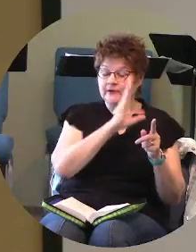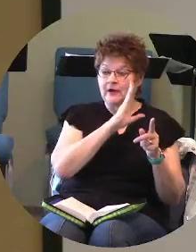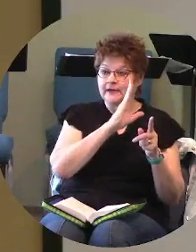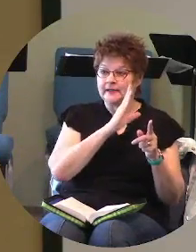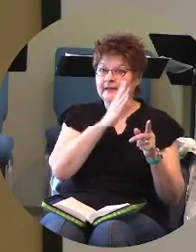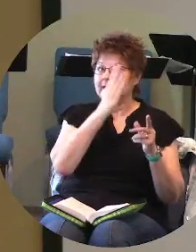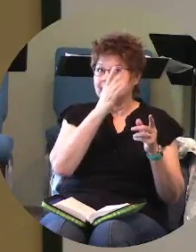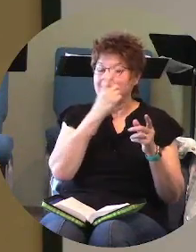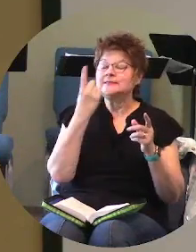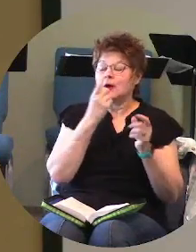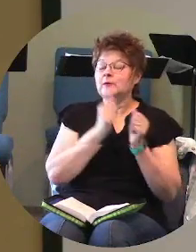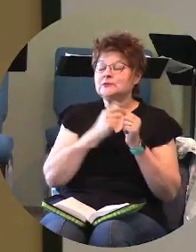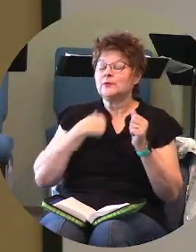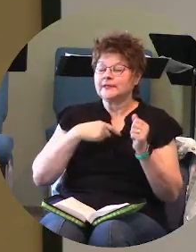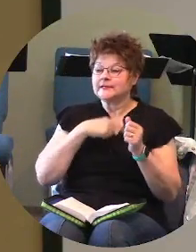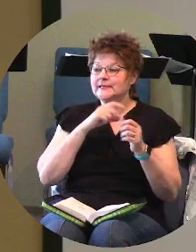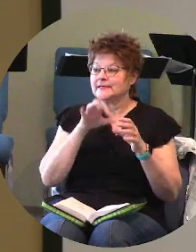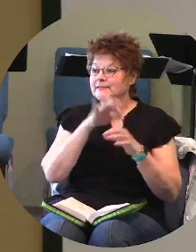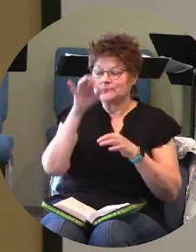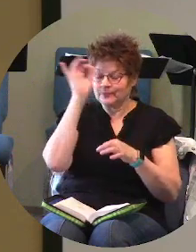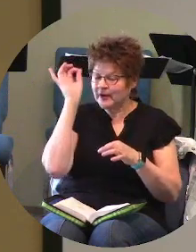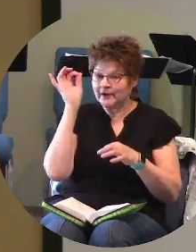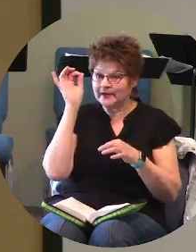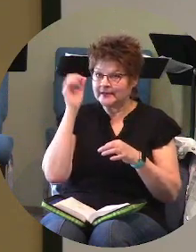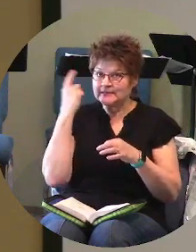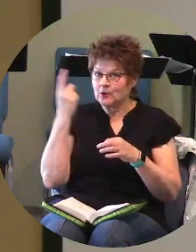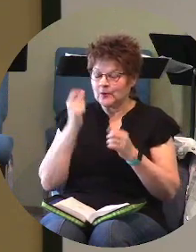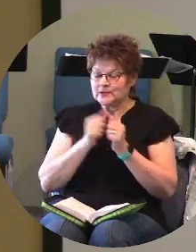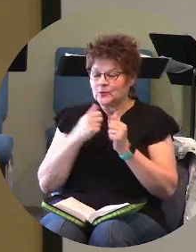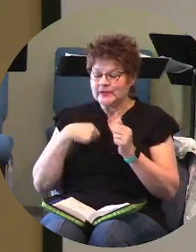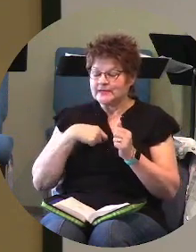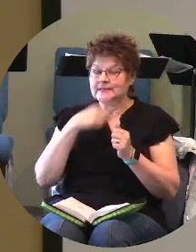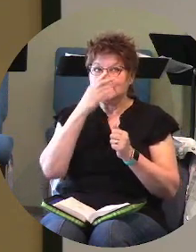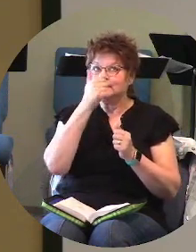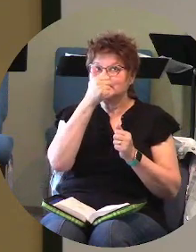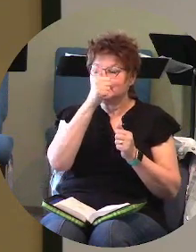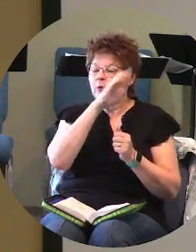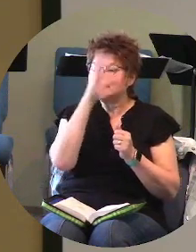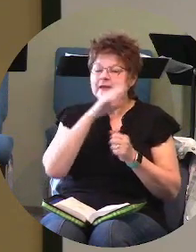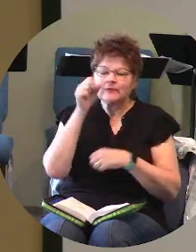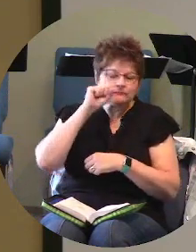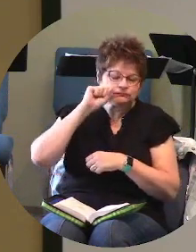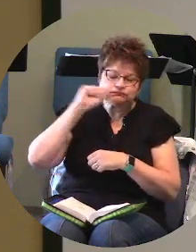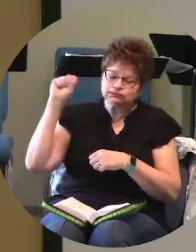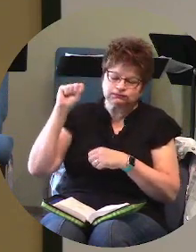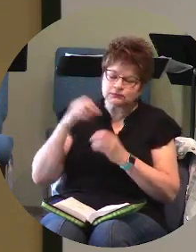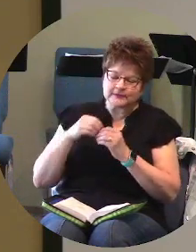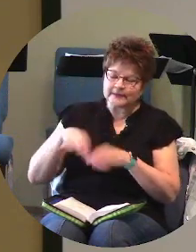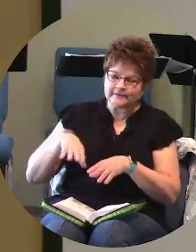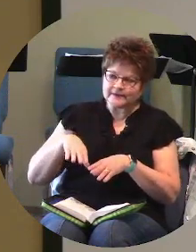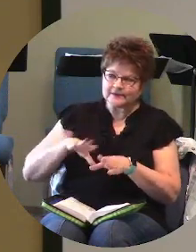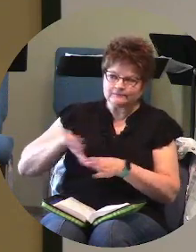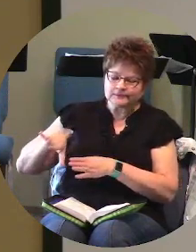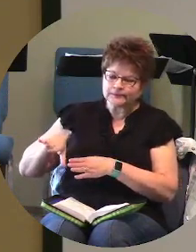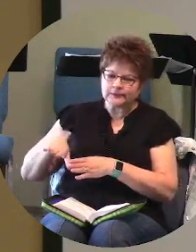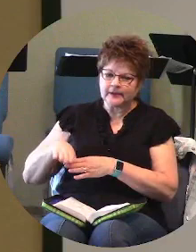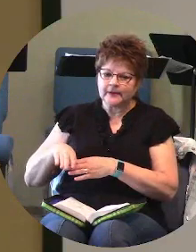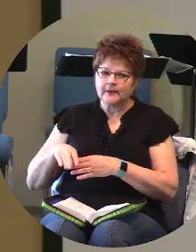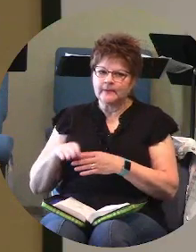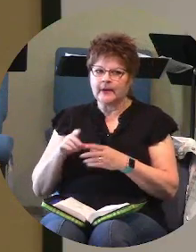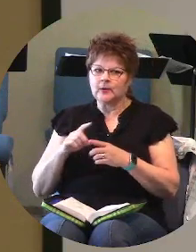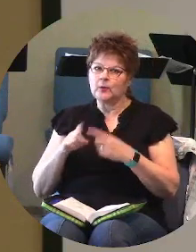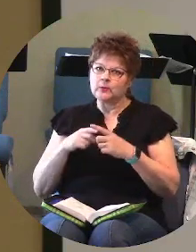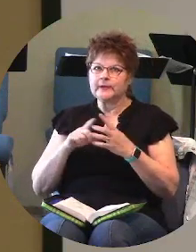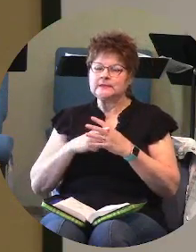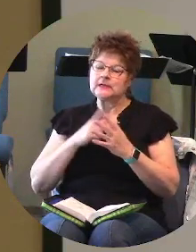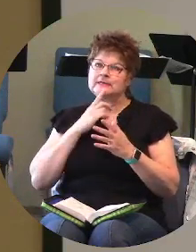he's always with us the spirit is with us he will never leave us he will never forsake us but when we start saying i know better than god then we're